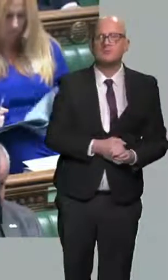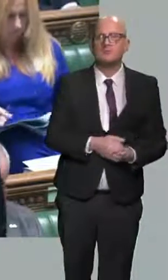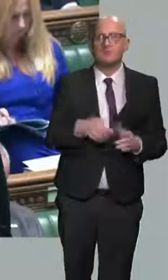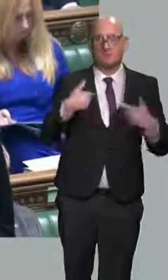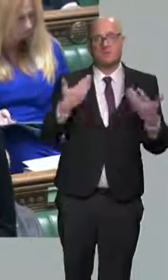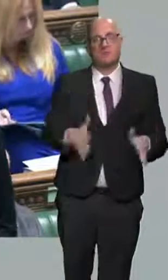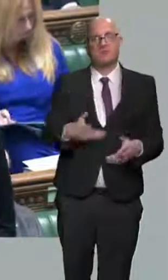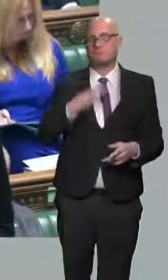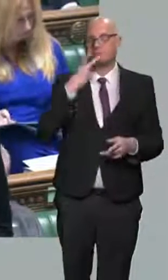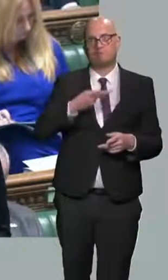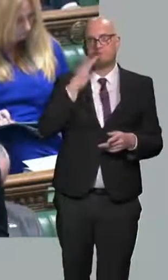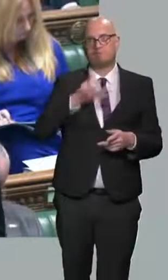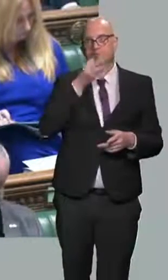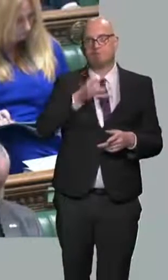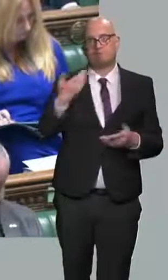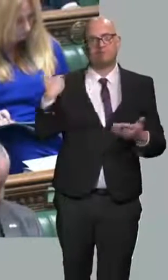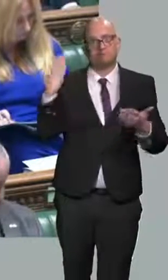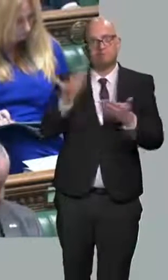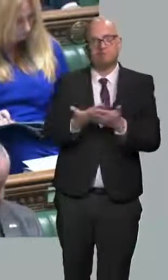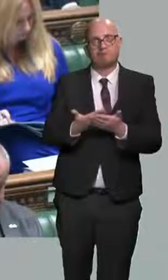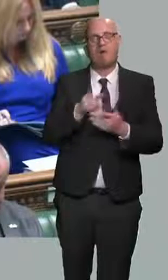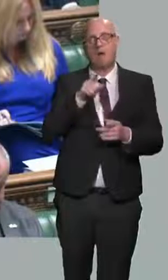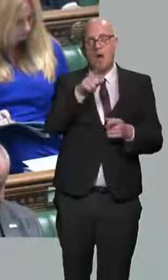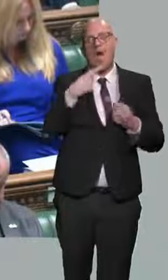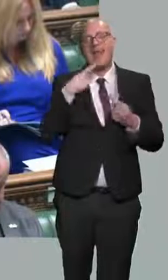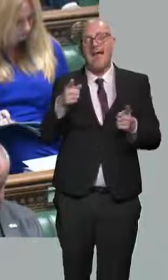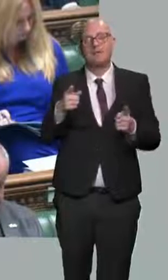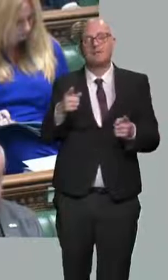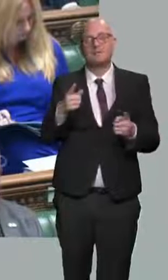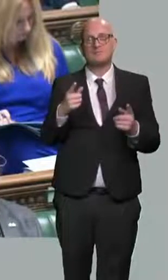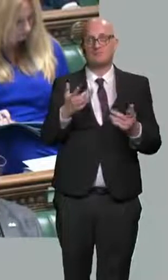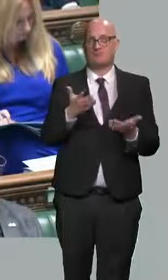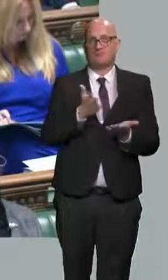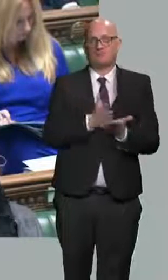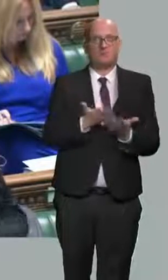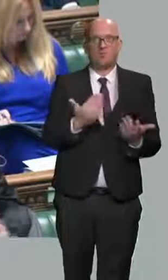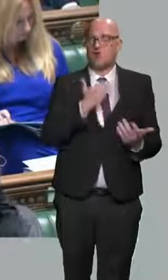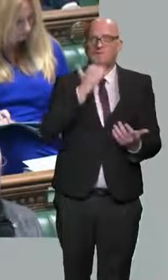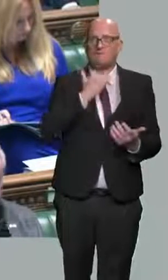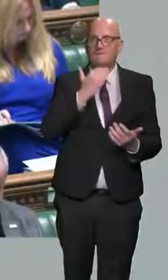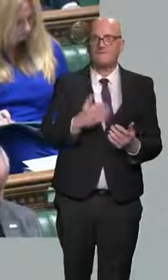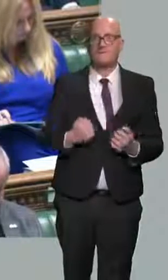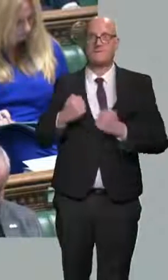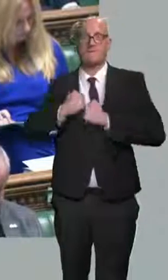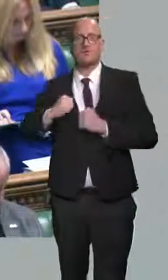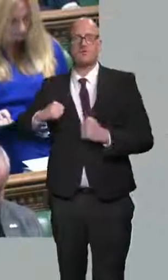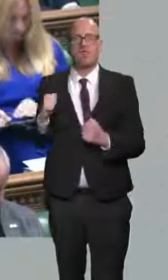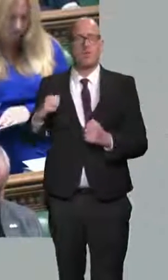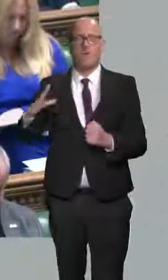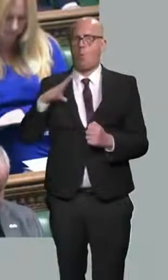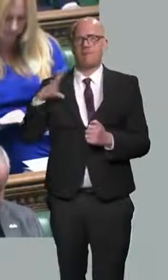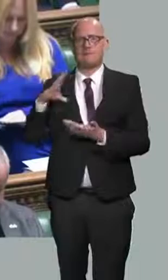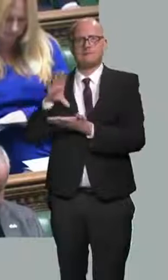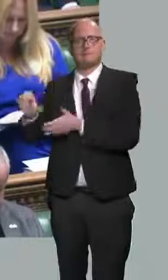But this Paltry announcement does not go nearly far enough, not even meeting the significant home energy interventions Scotland is already making.